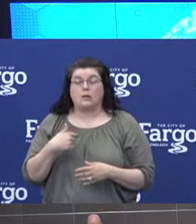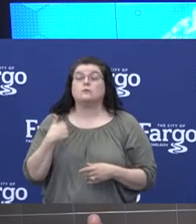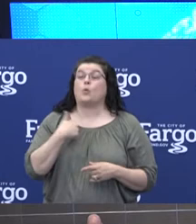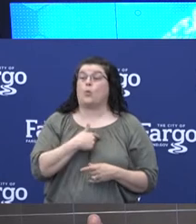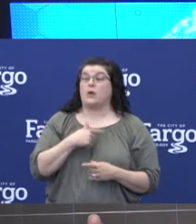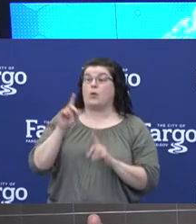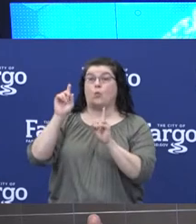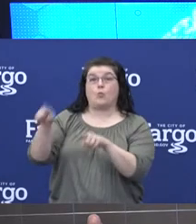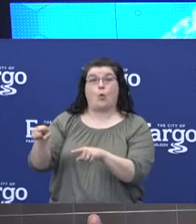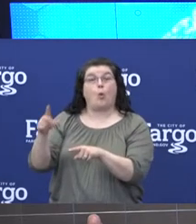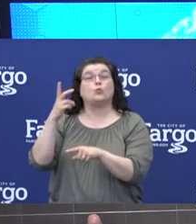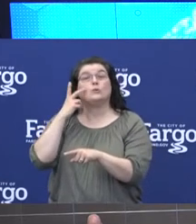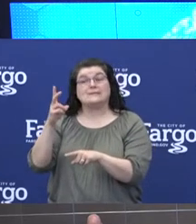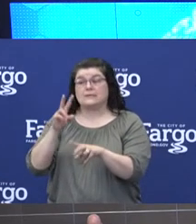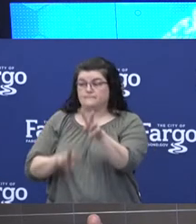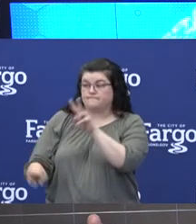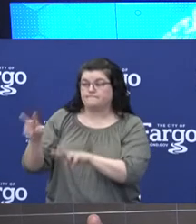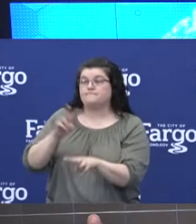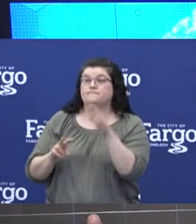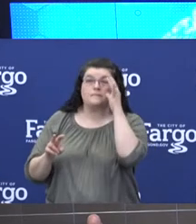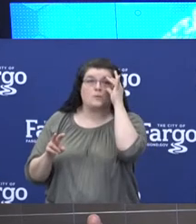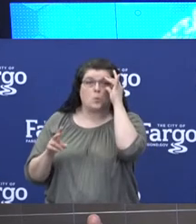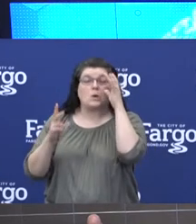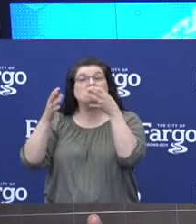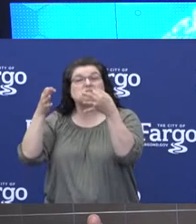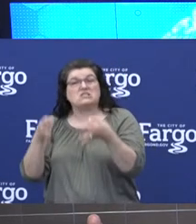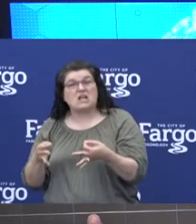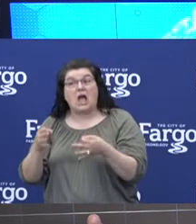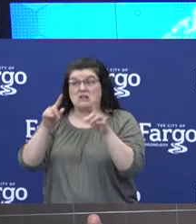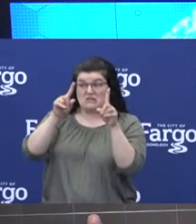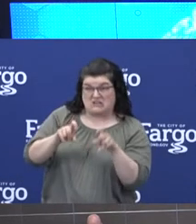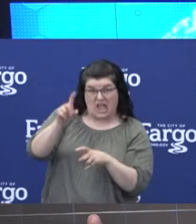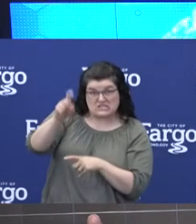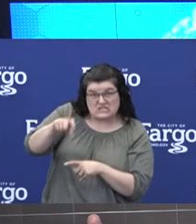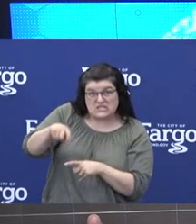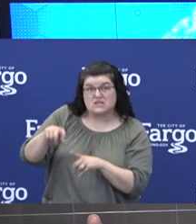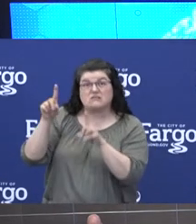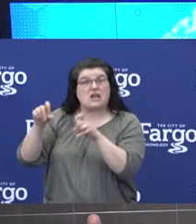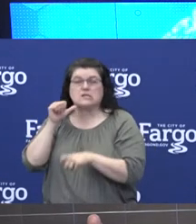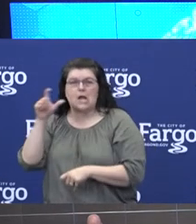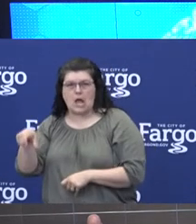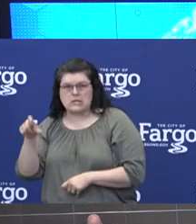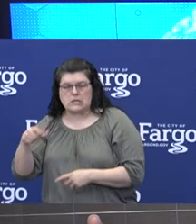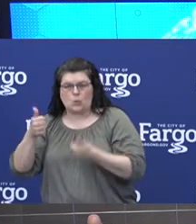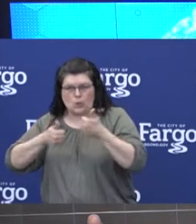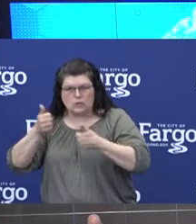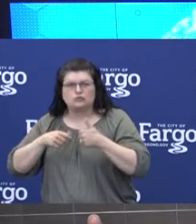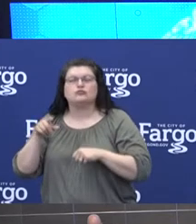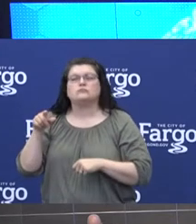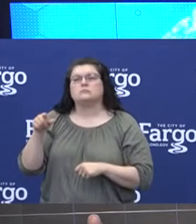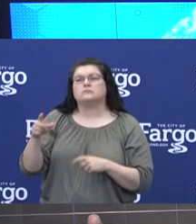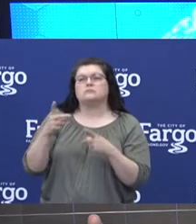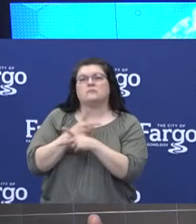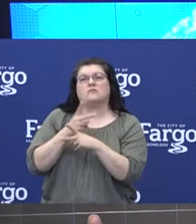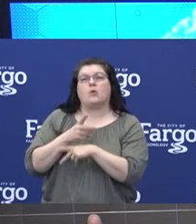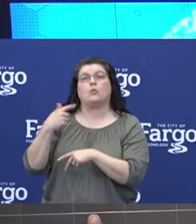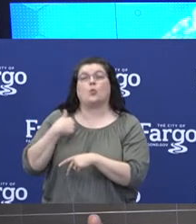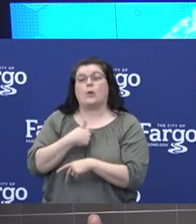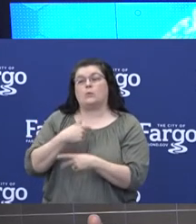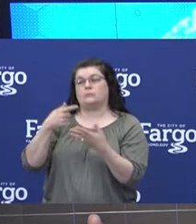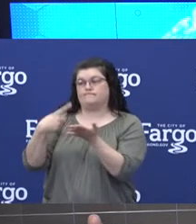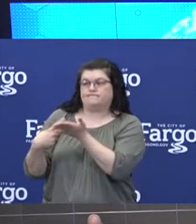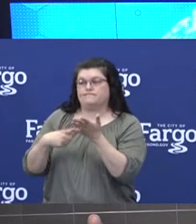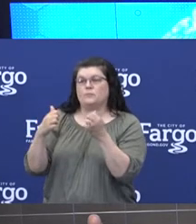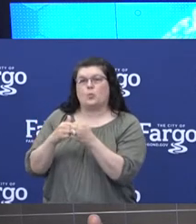decisions of whether or not testing is necessary will be determined by both environmental health and the business owner. We'll